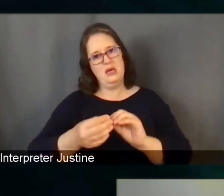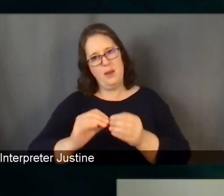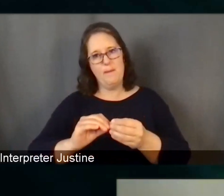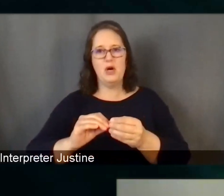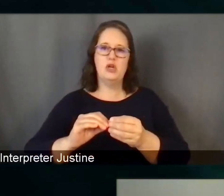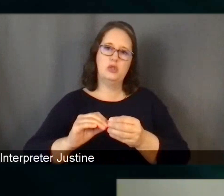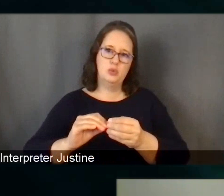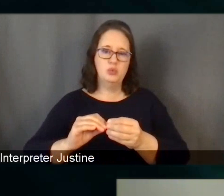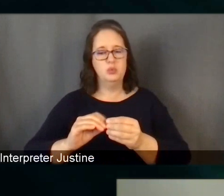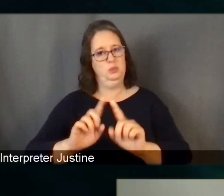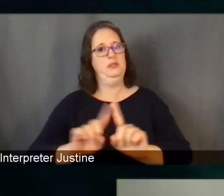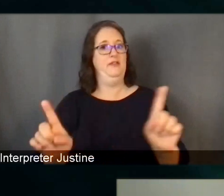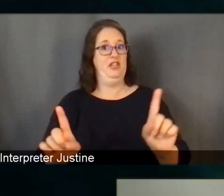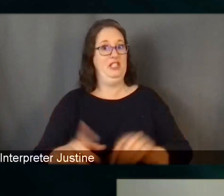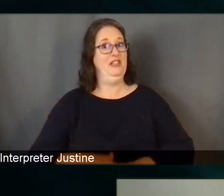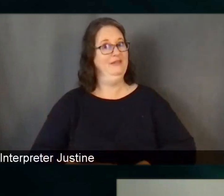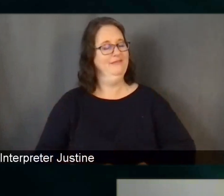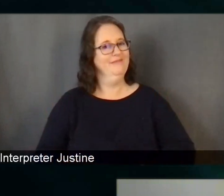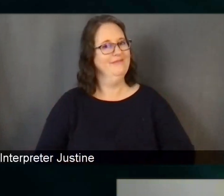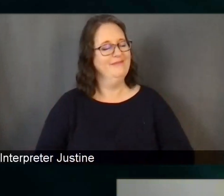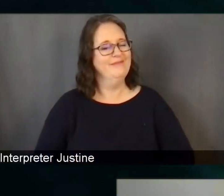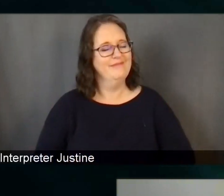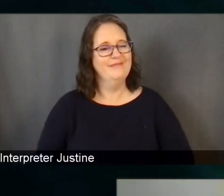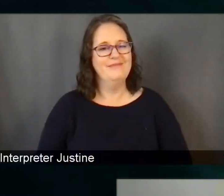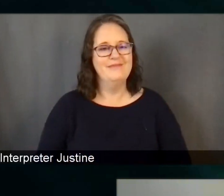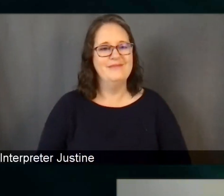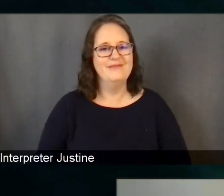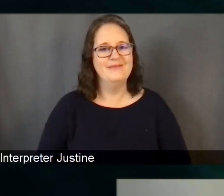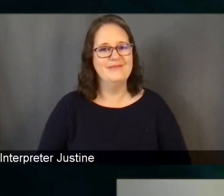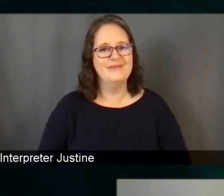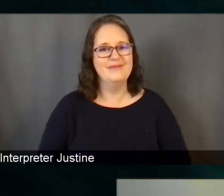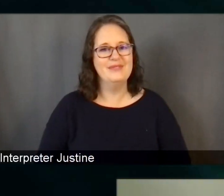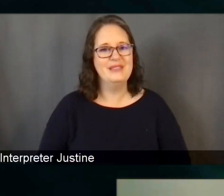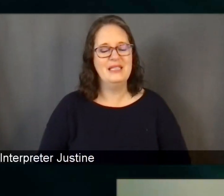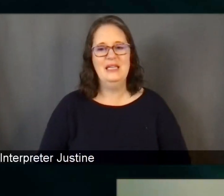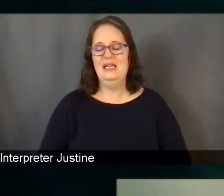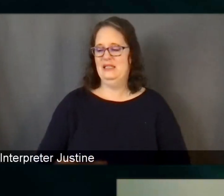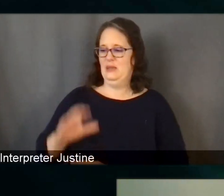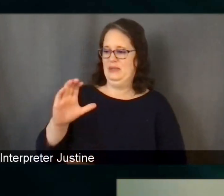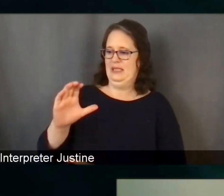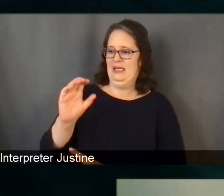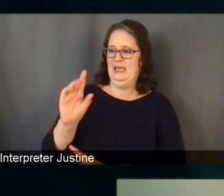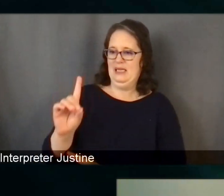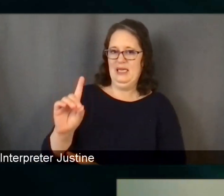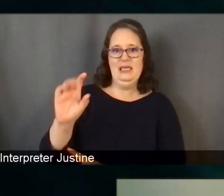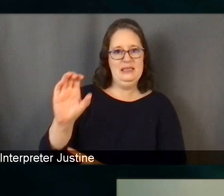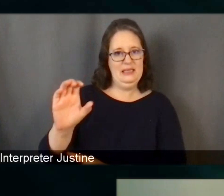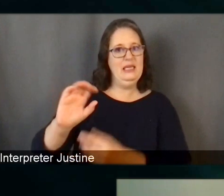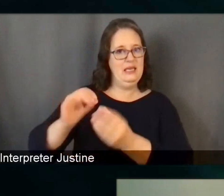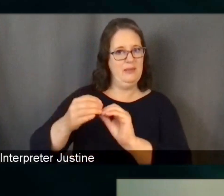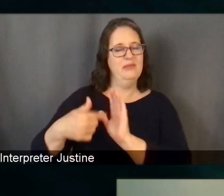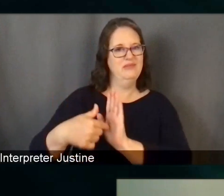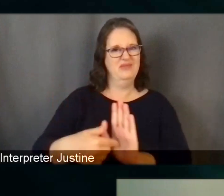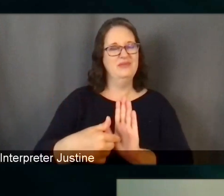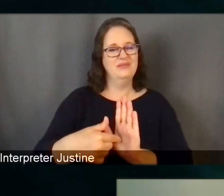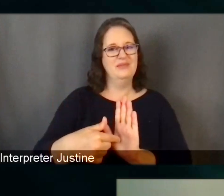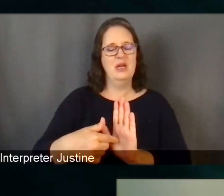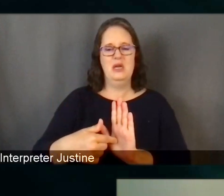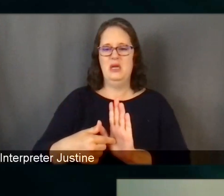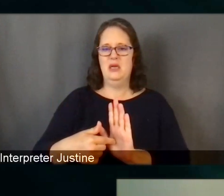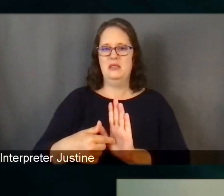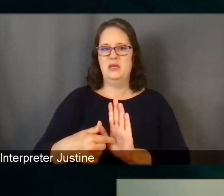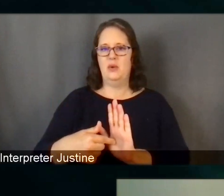very different as a whole. Based on CDC numbers, we're at about 52